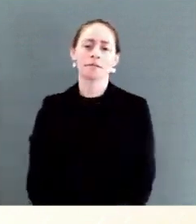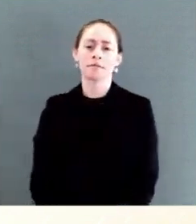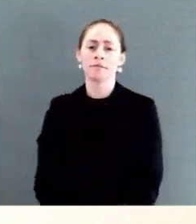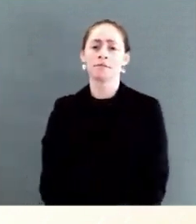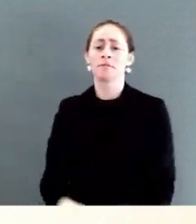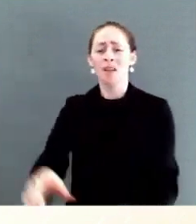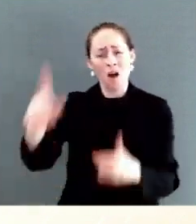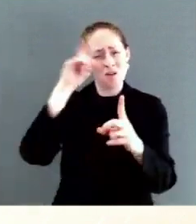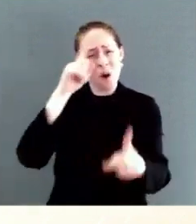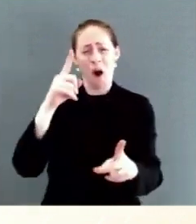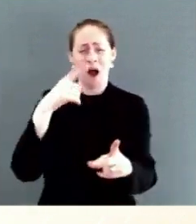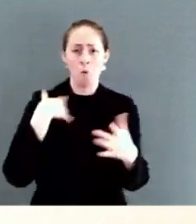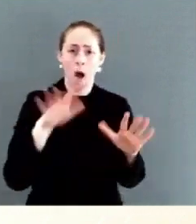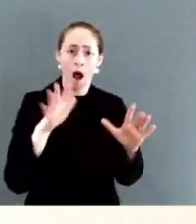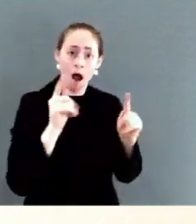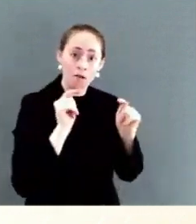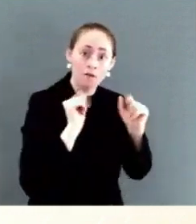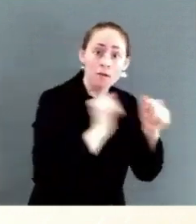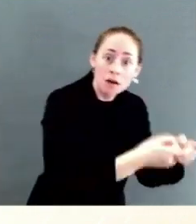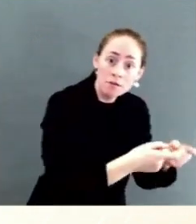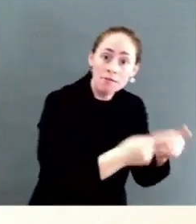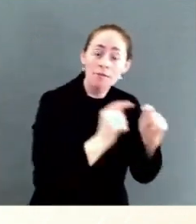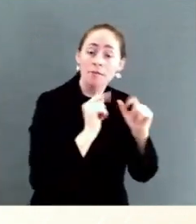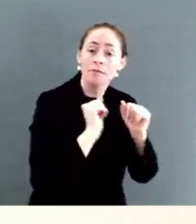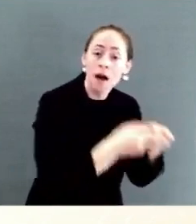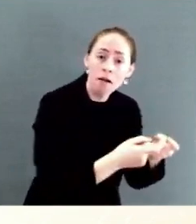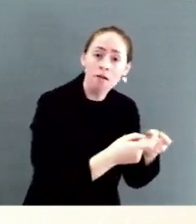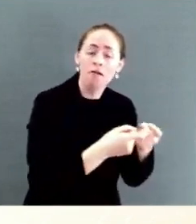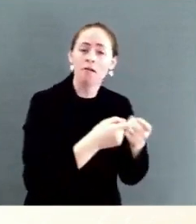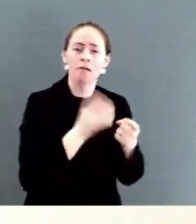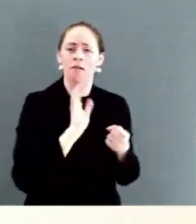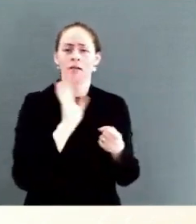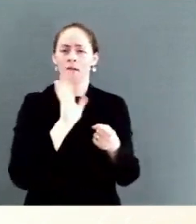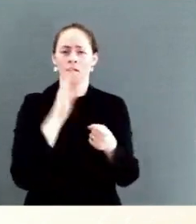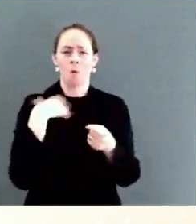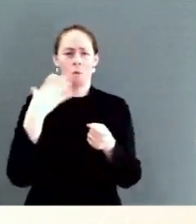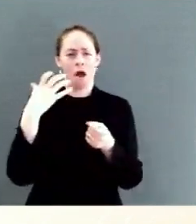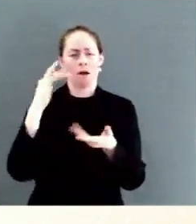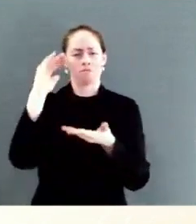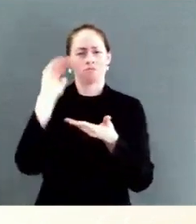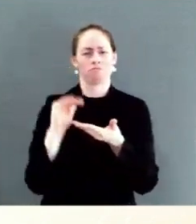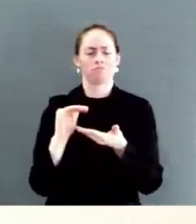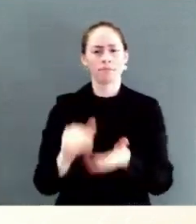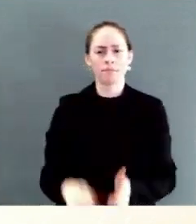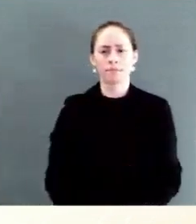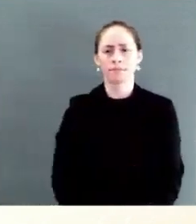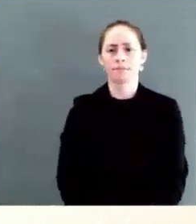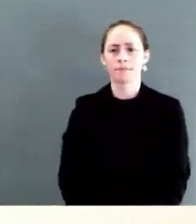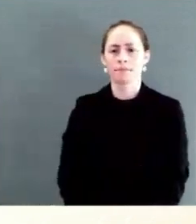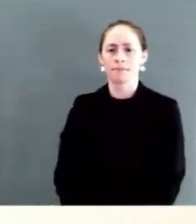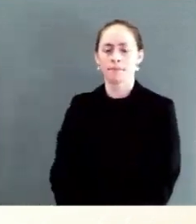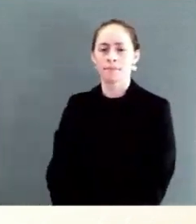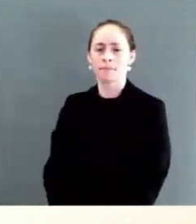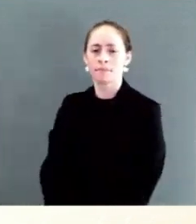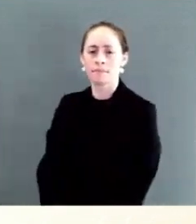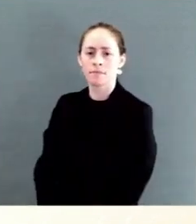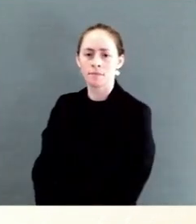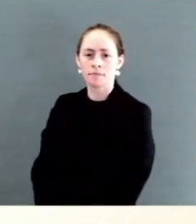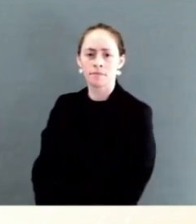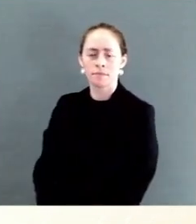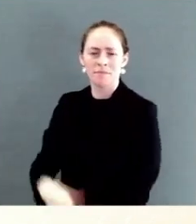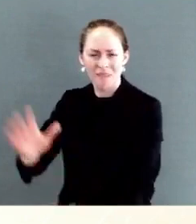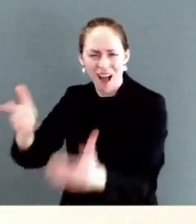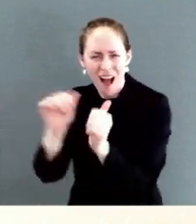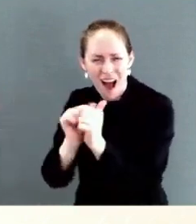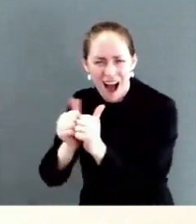explain why a tax cut for someone making more than $400,000 is still somehow commensurate with his